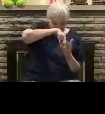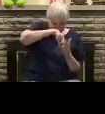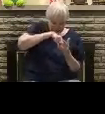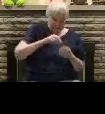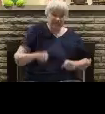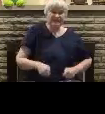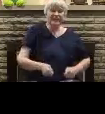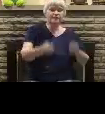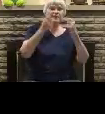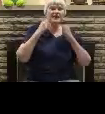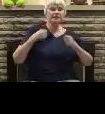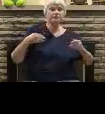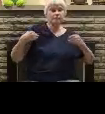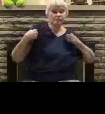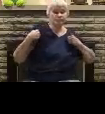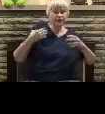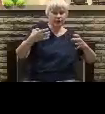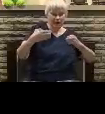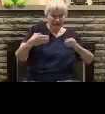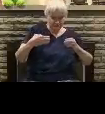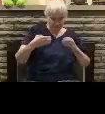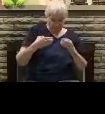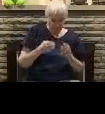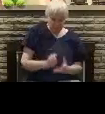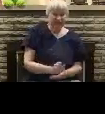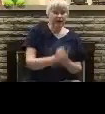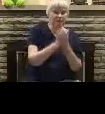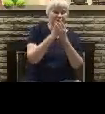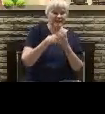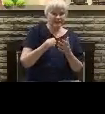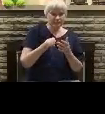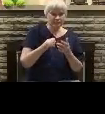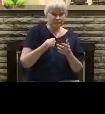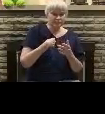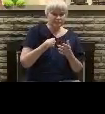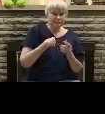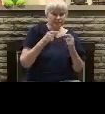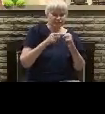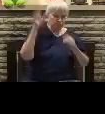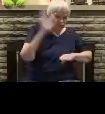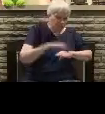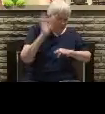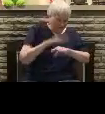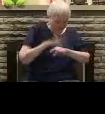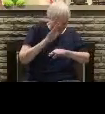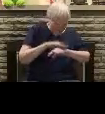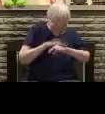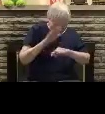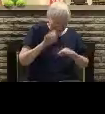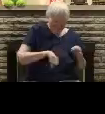spirit the boldness to stand Help me not to go along with this apostasy